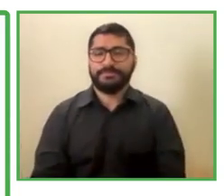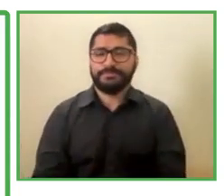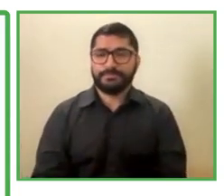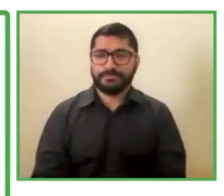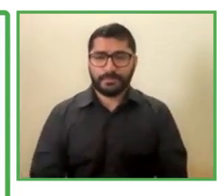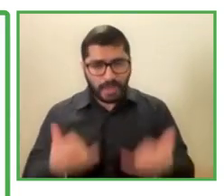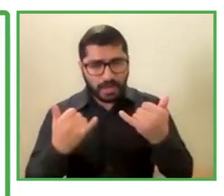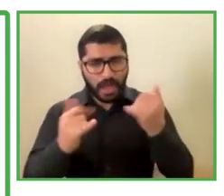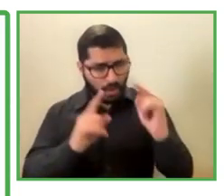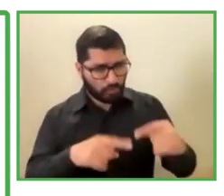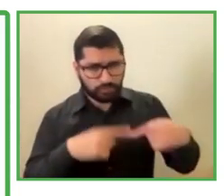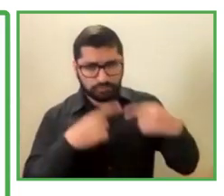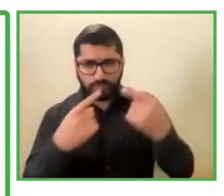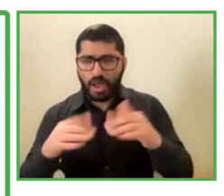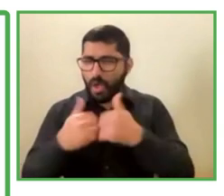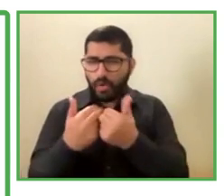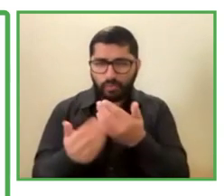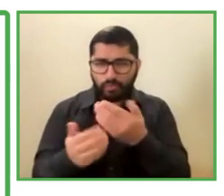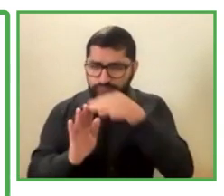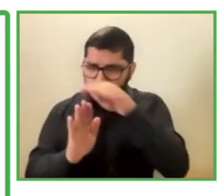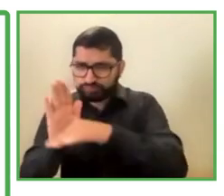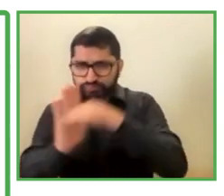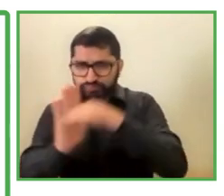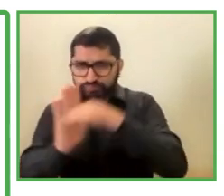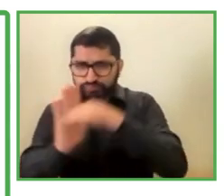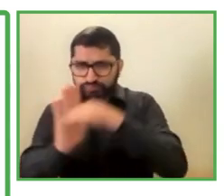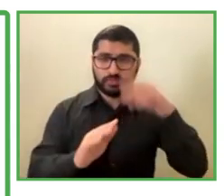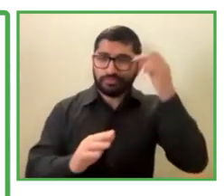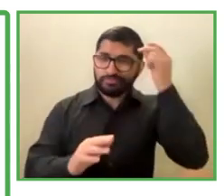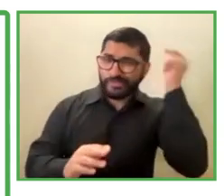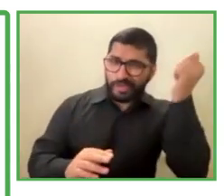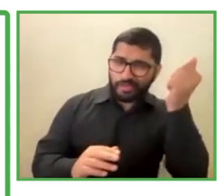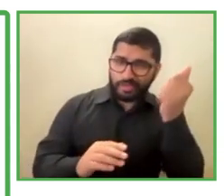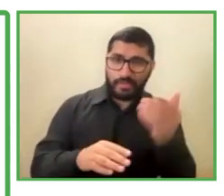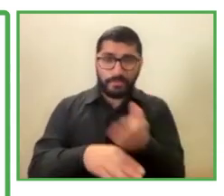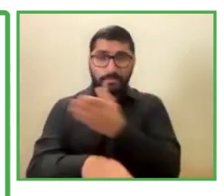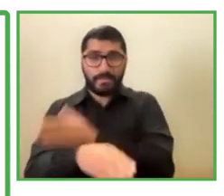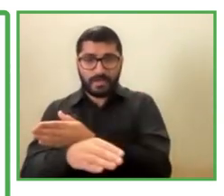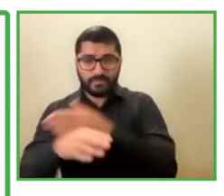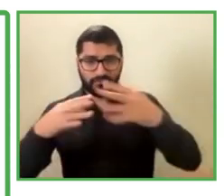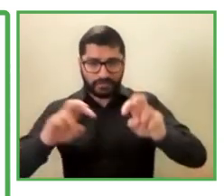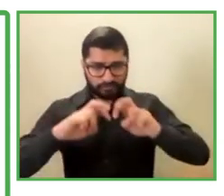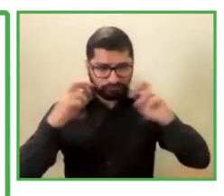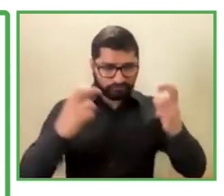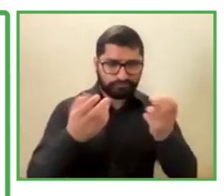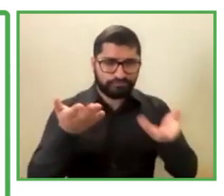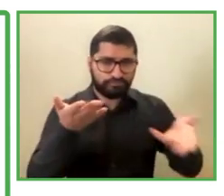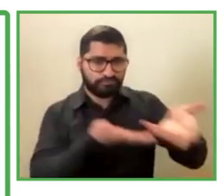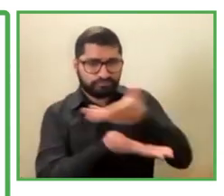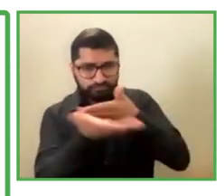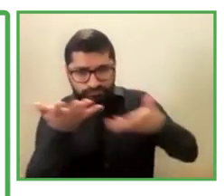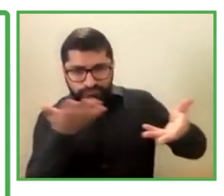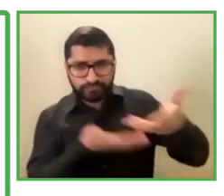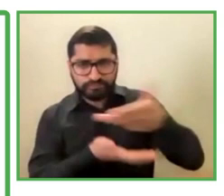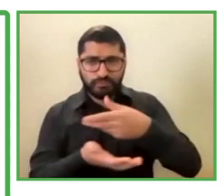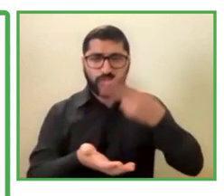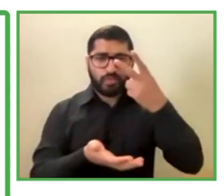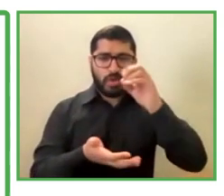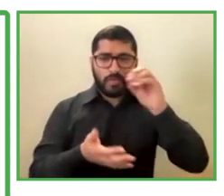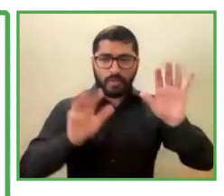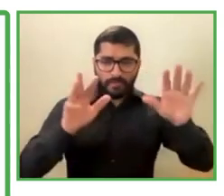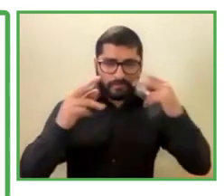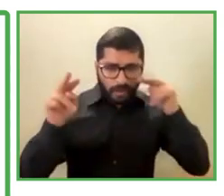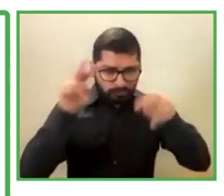So how do we start the program? It was an initiative from the management in 2009 that saw the need of